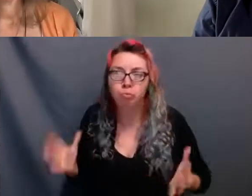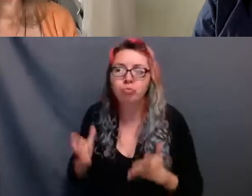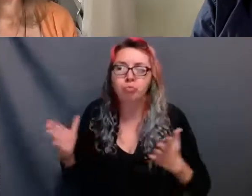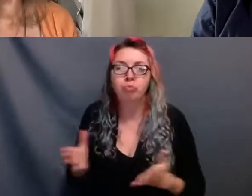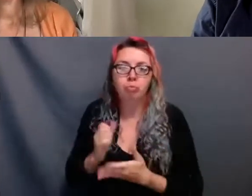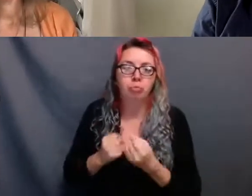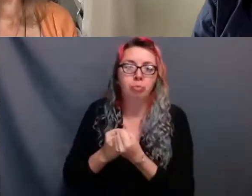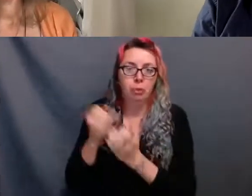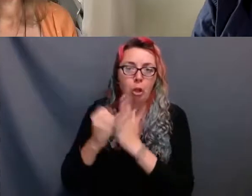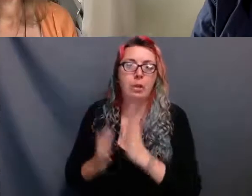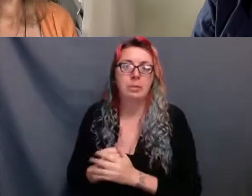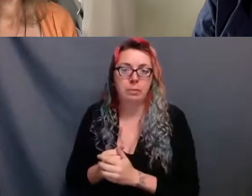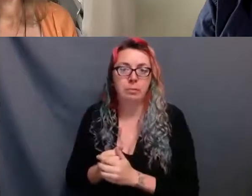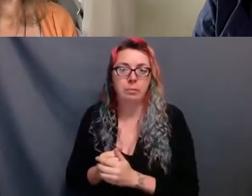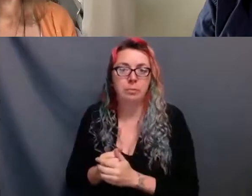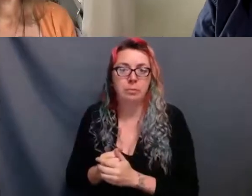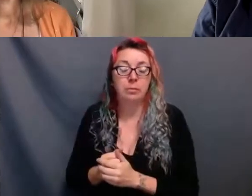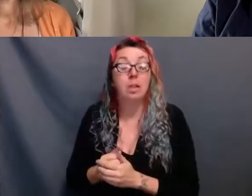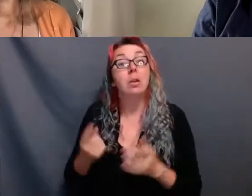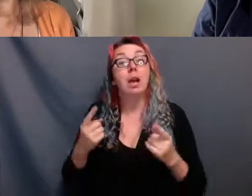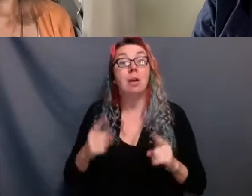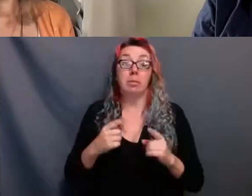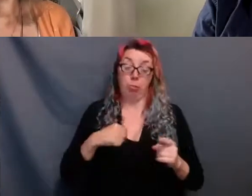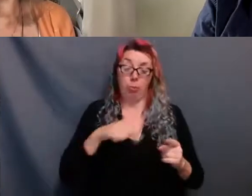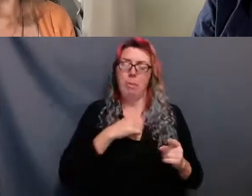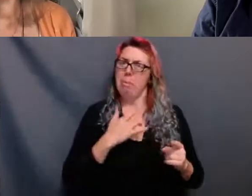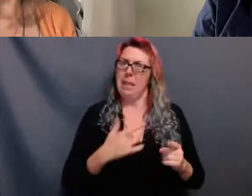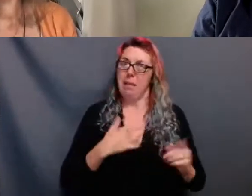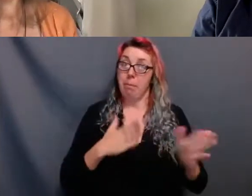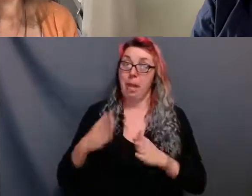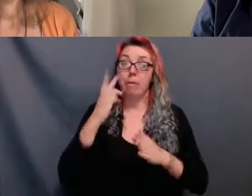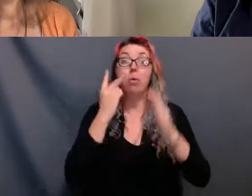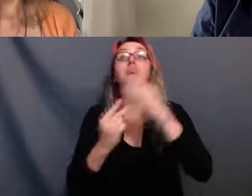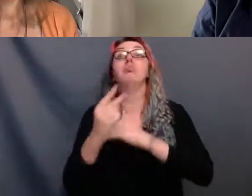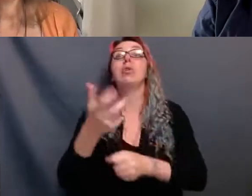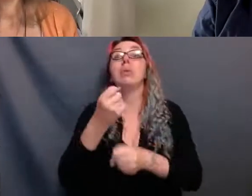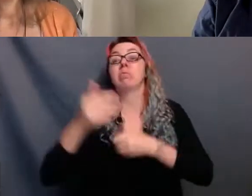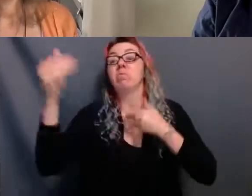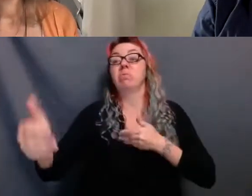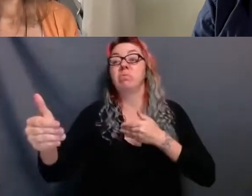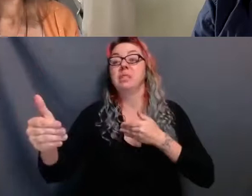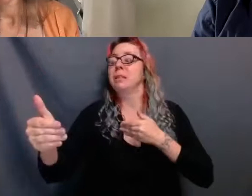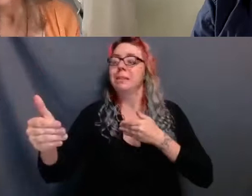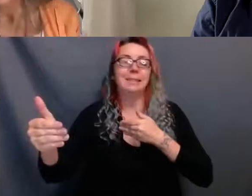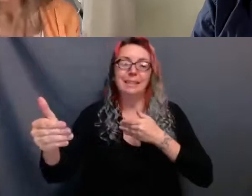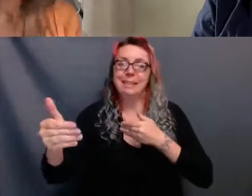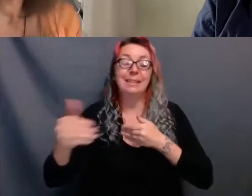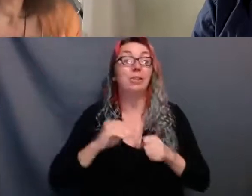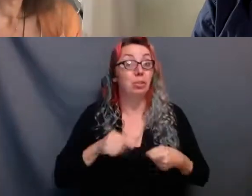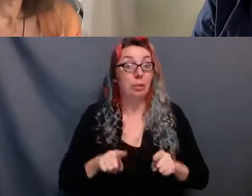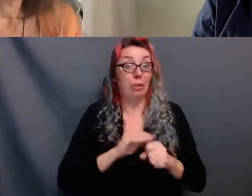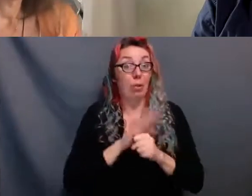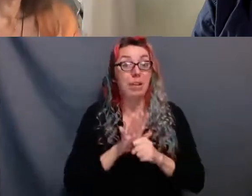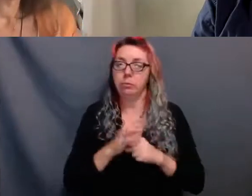three years out to planning and unplanning in three month cycles. For most of the year we struggled to